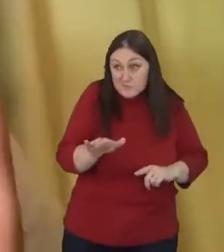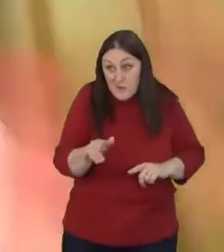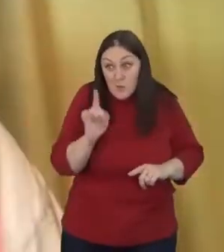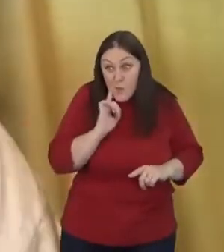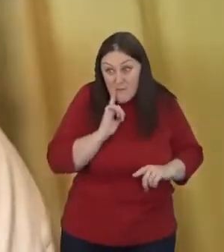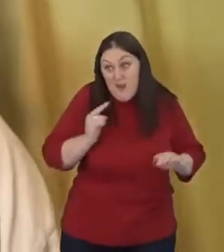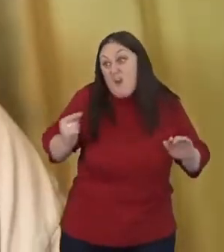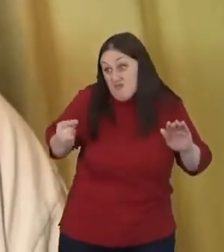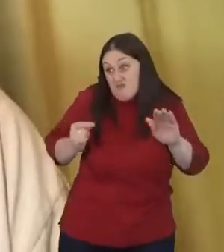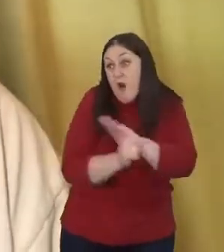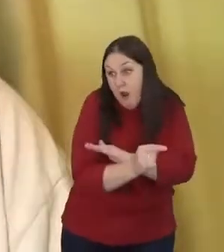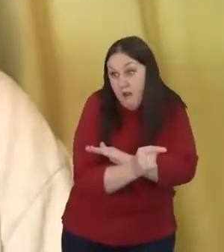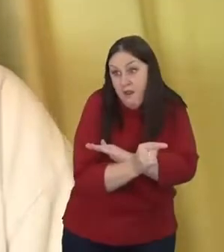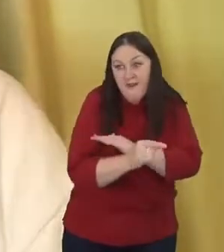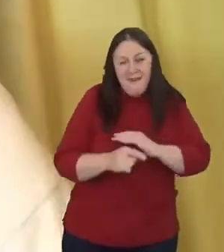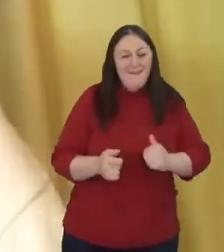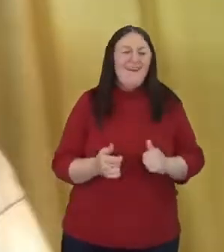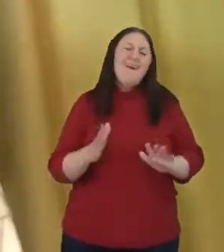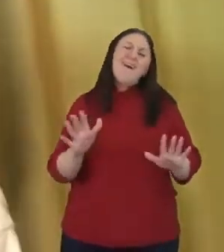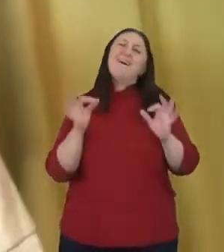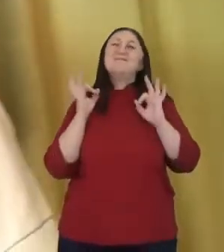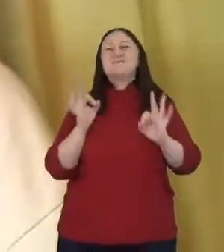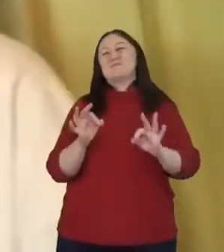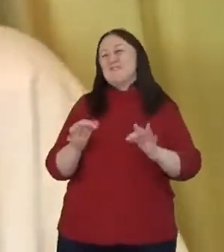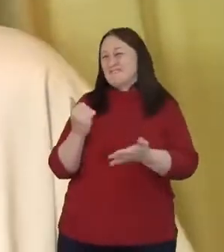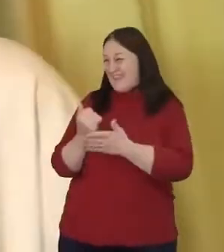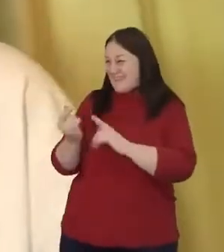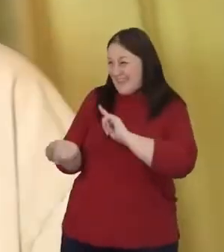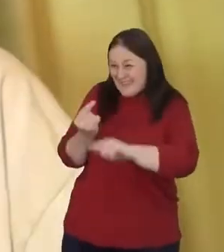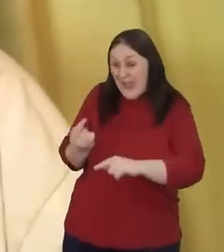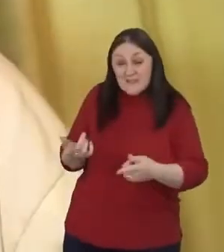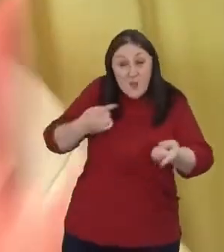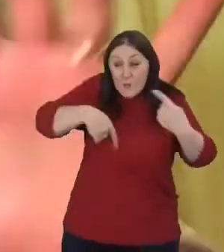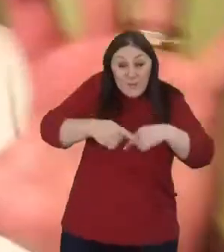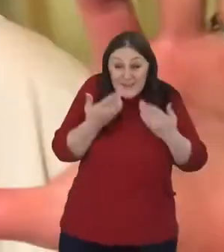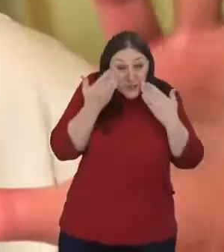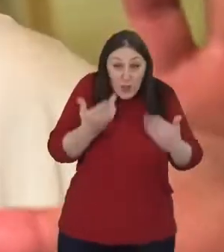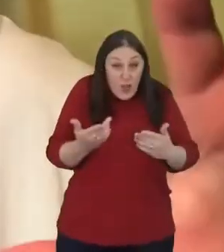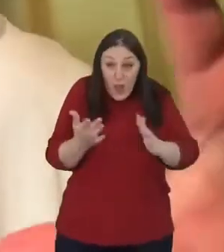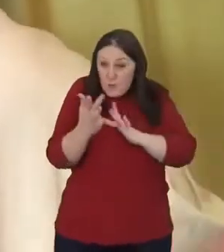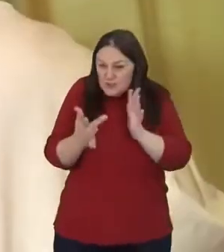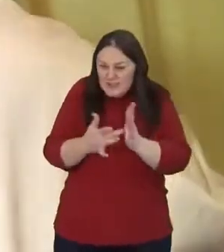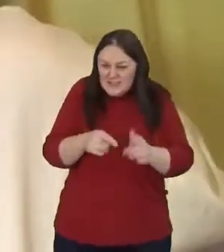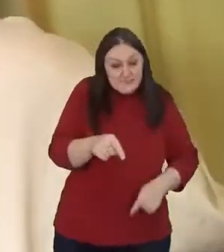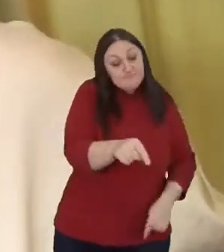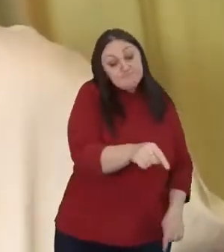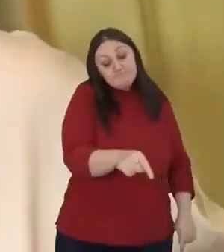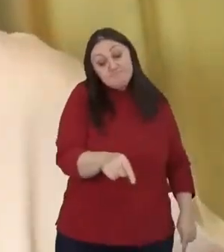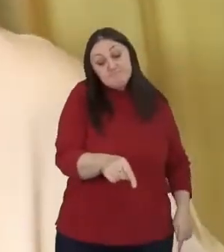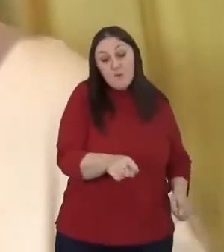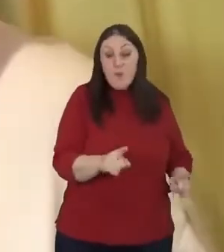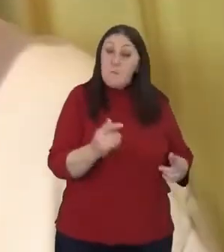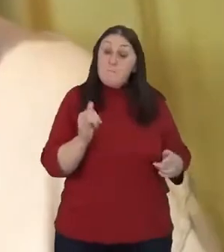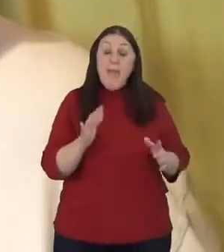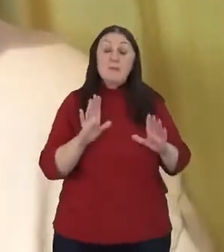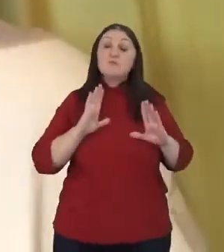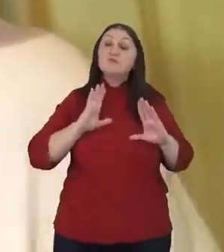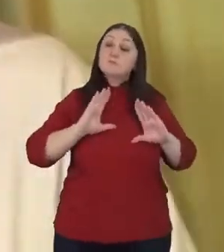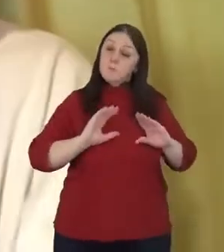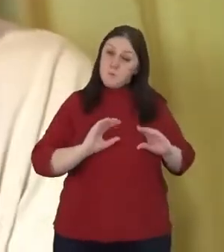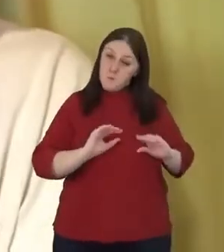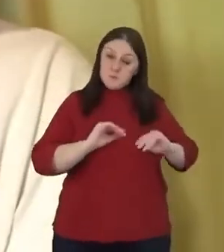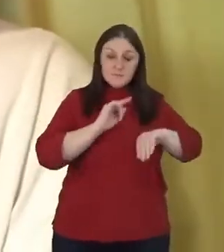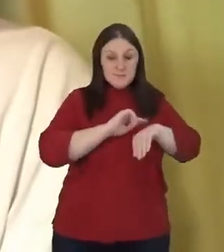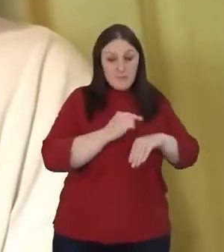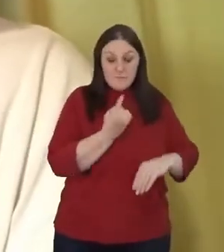that's my favorite answer ever. So we don't know exactly what Jesus wrote in the dirt. Maybe he was just getting a little time. You know, maybe he's writing the names of all